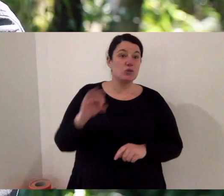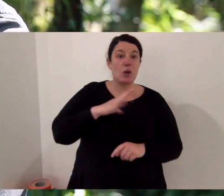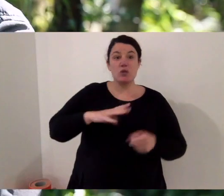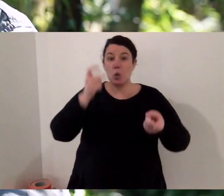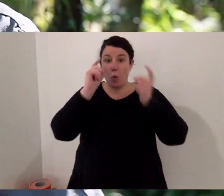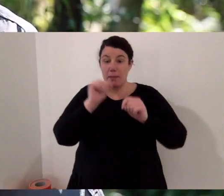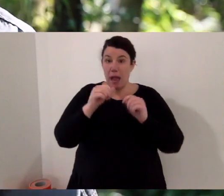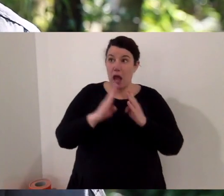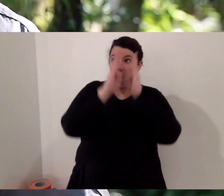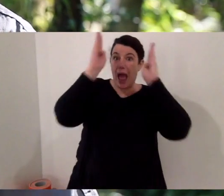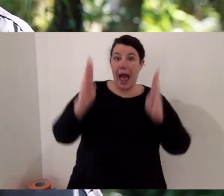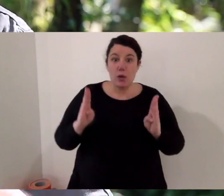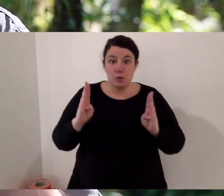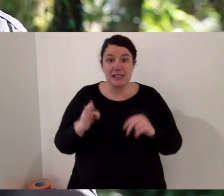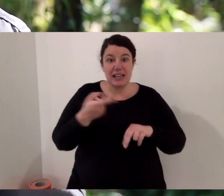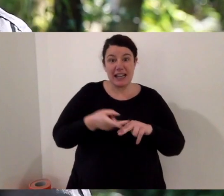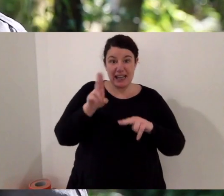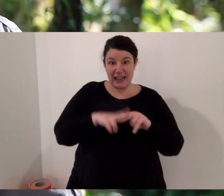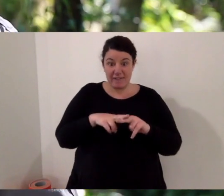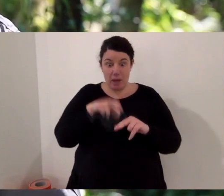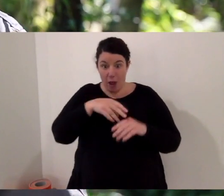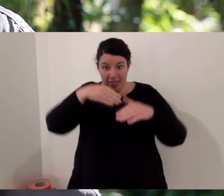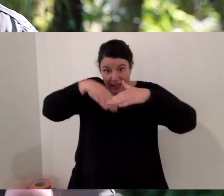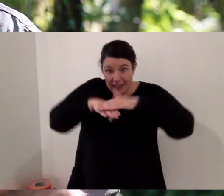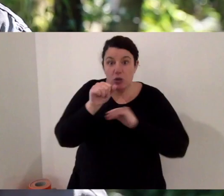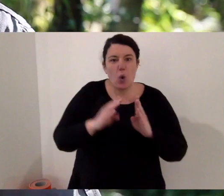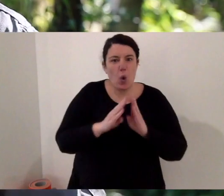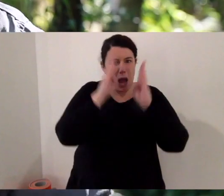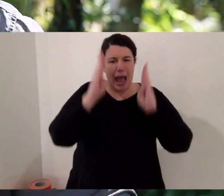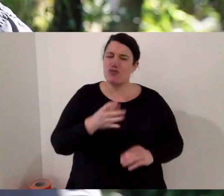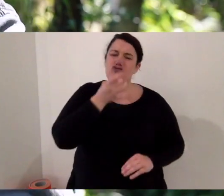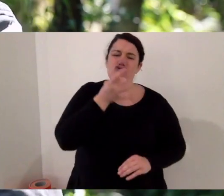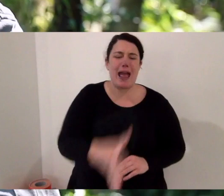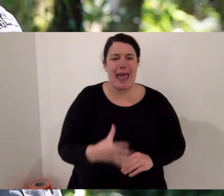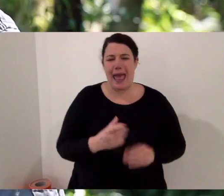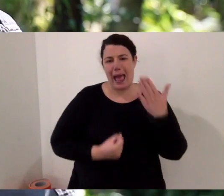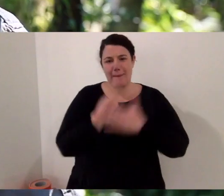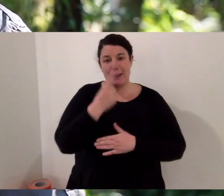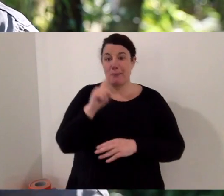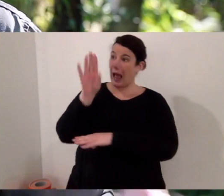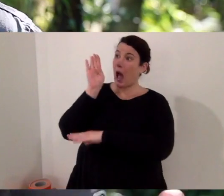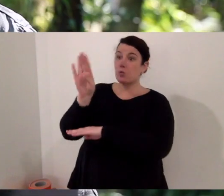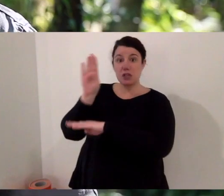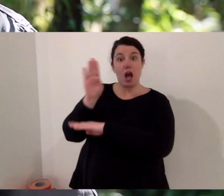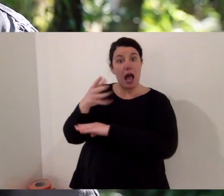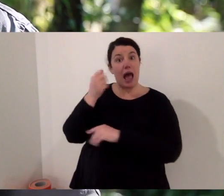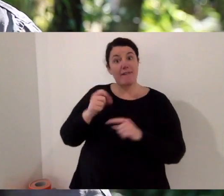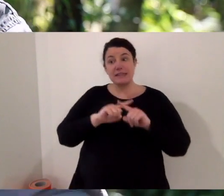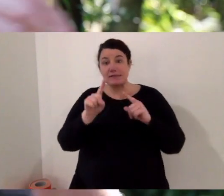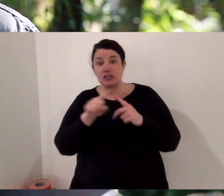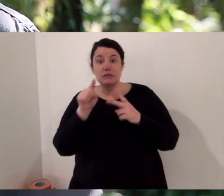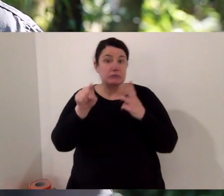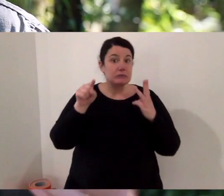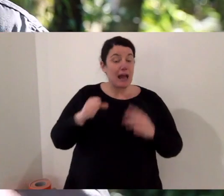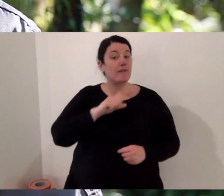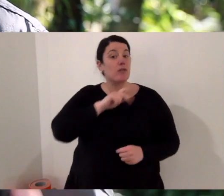neighbours. Now you don't need to worry about a python at your house. For a python to come inside your house is really rare. Okay,